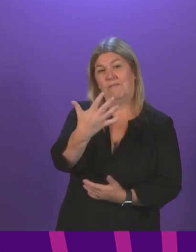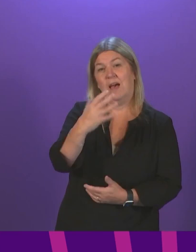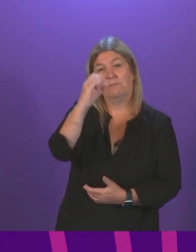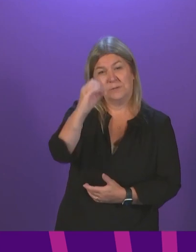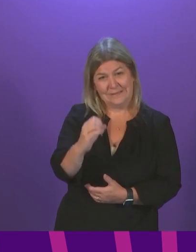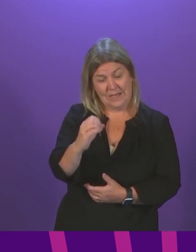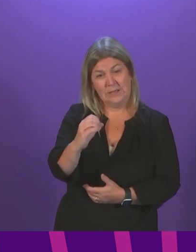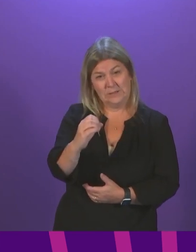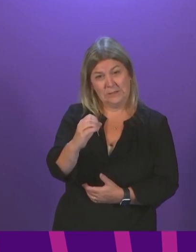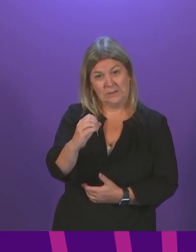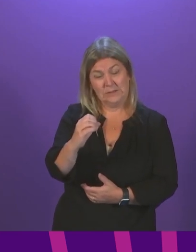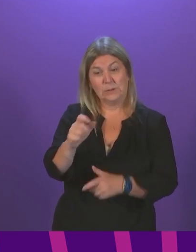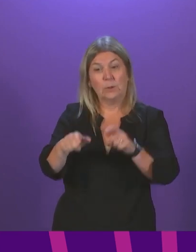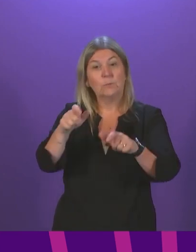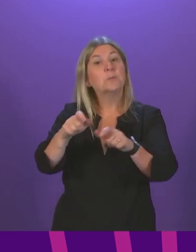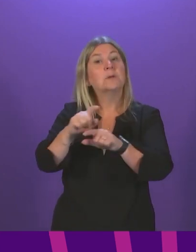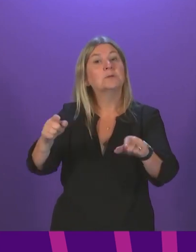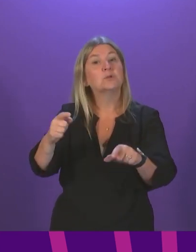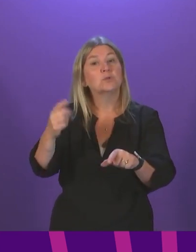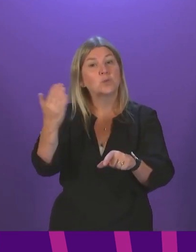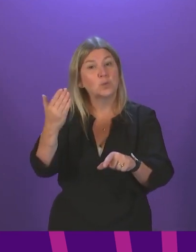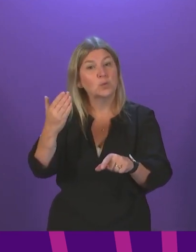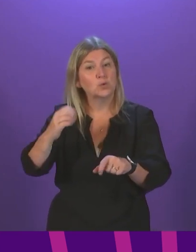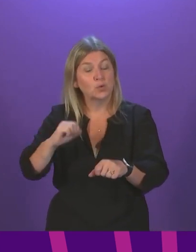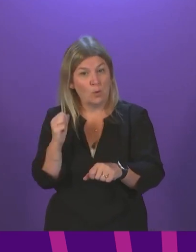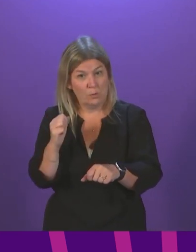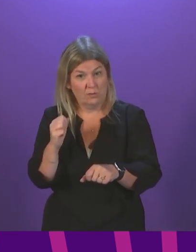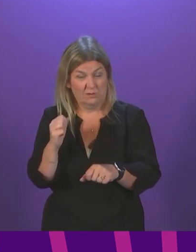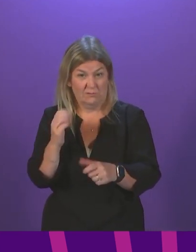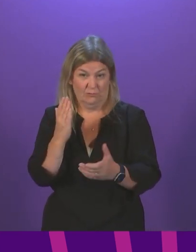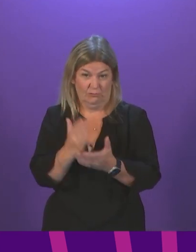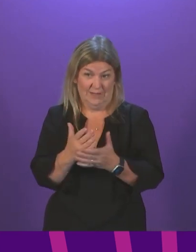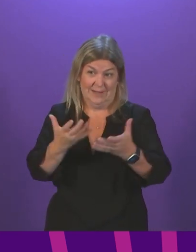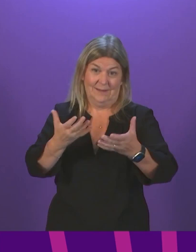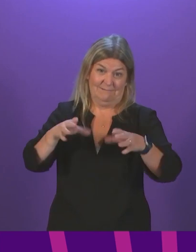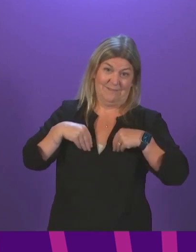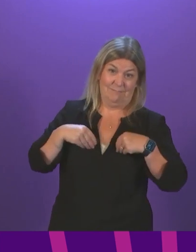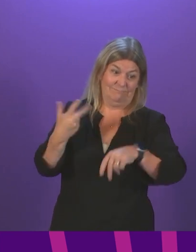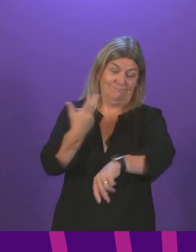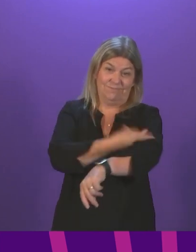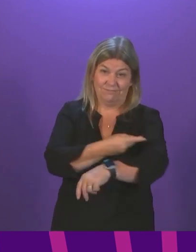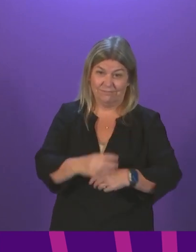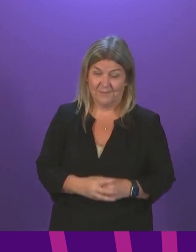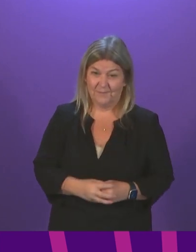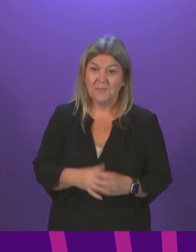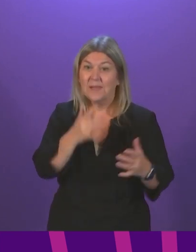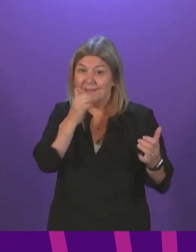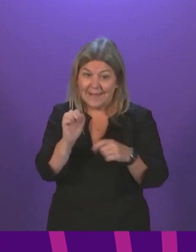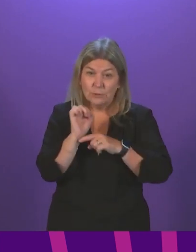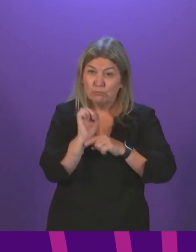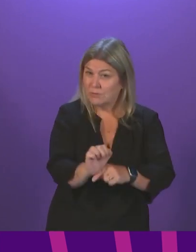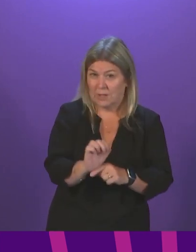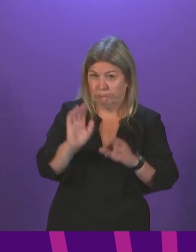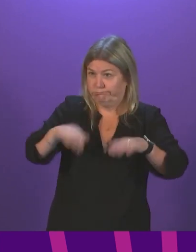took a Covid test last week, as Covid-related school absences are soaring. With Test and Protect virtually non-existent in